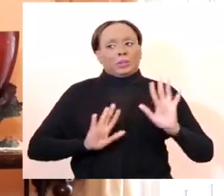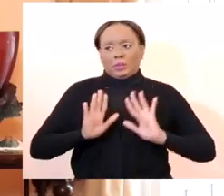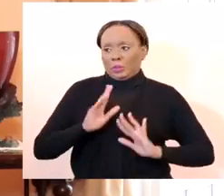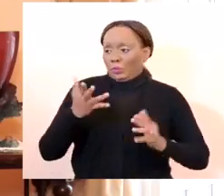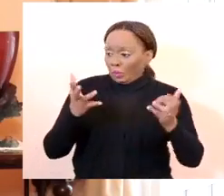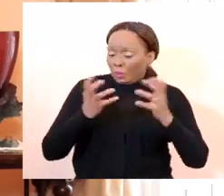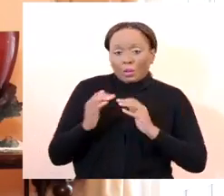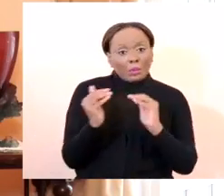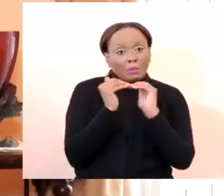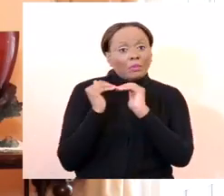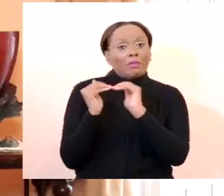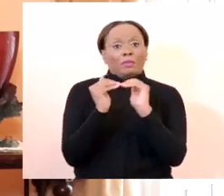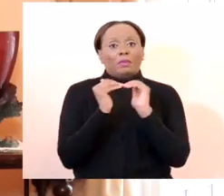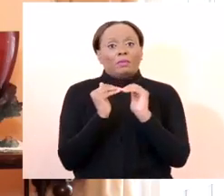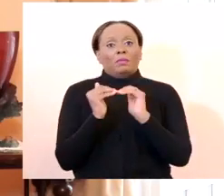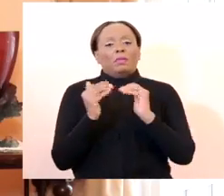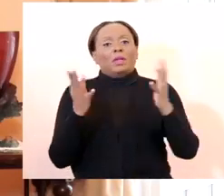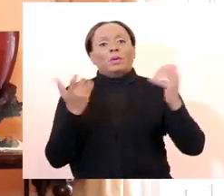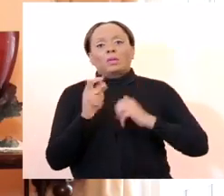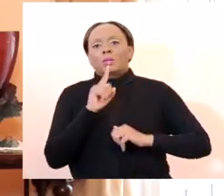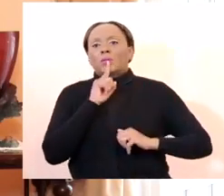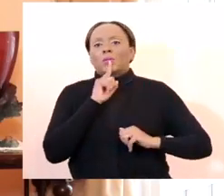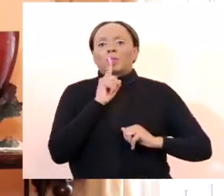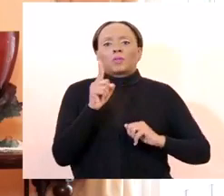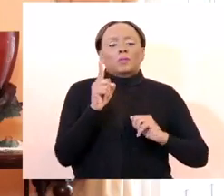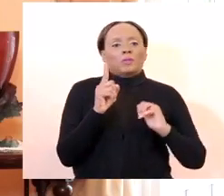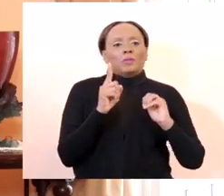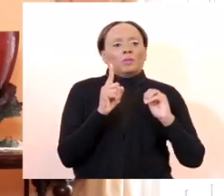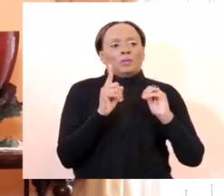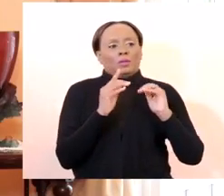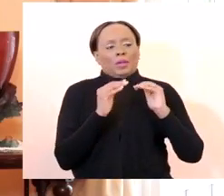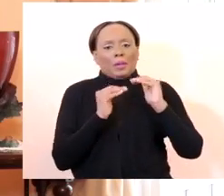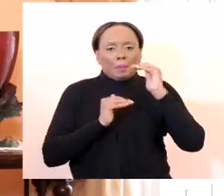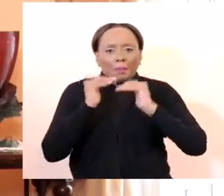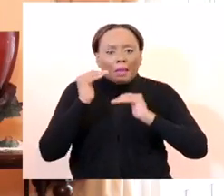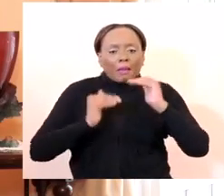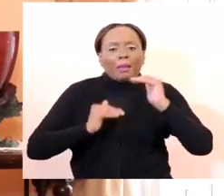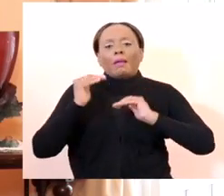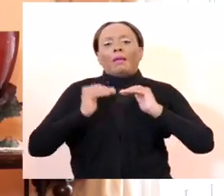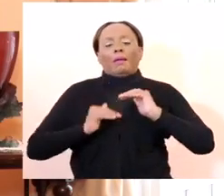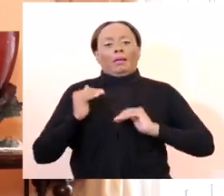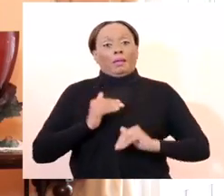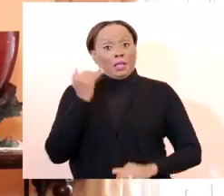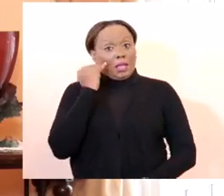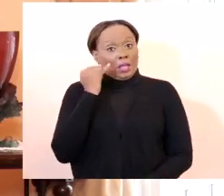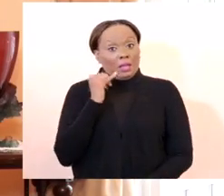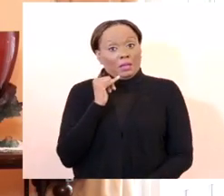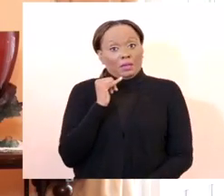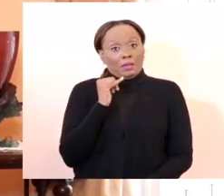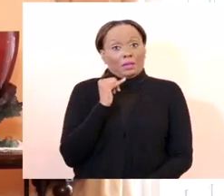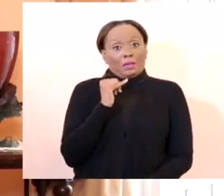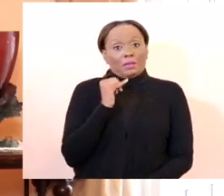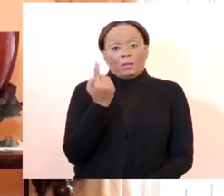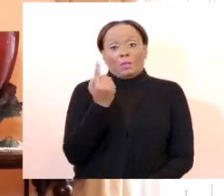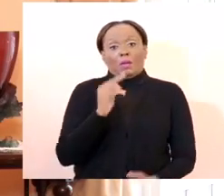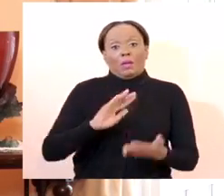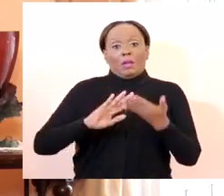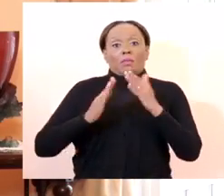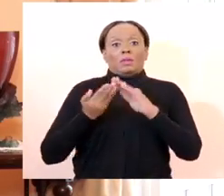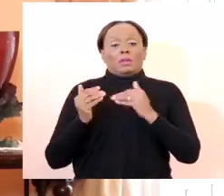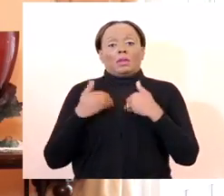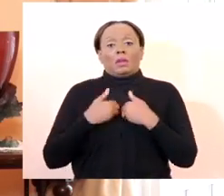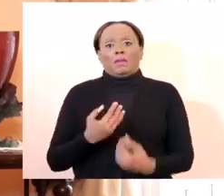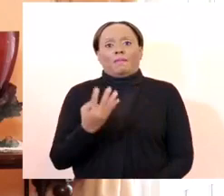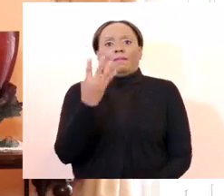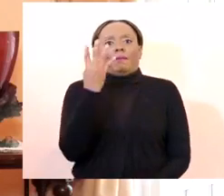as fair and as balanced as we can be. And therefore, if you have four mini-marts in one community, it would